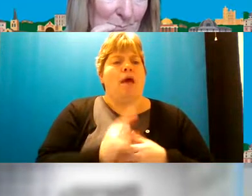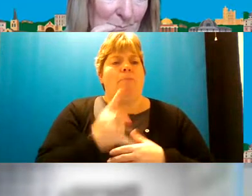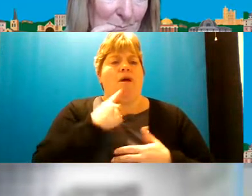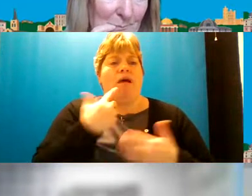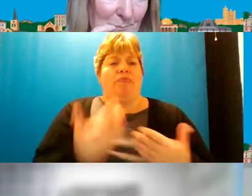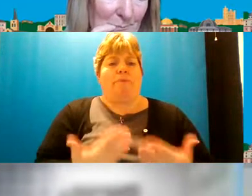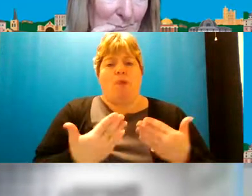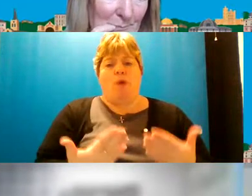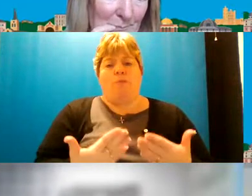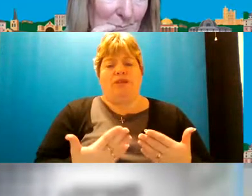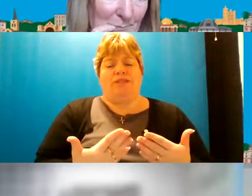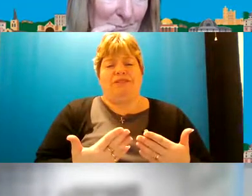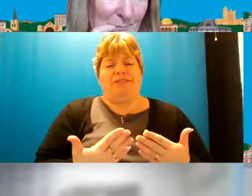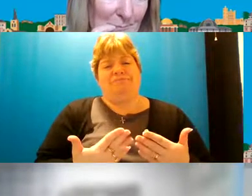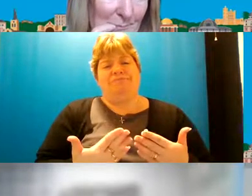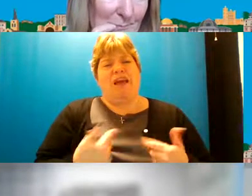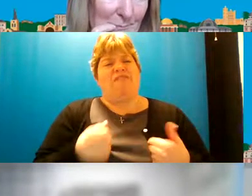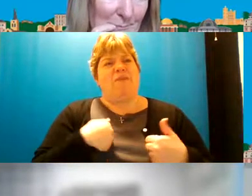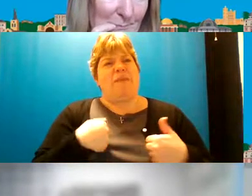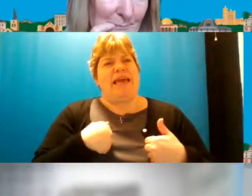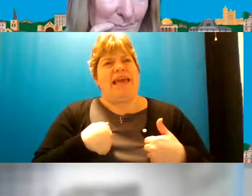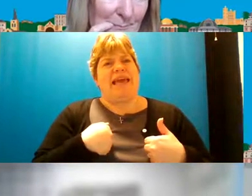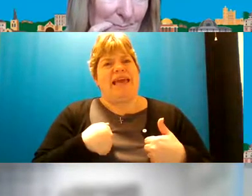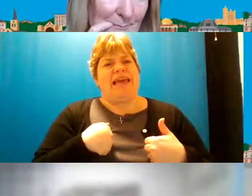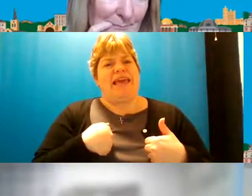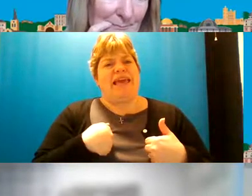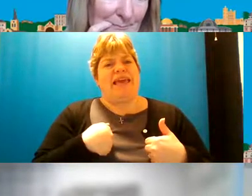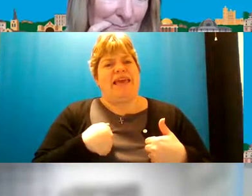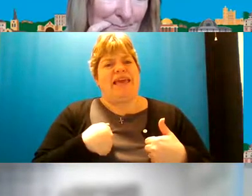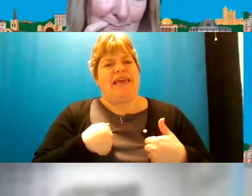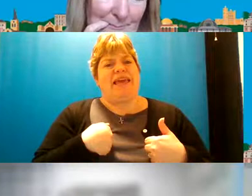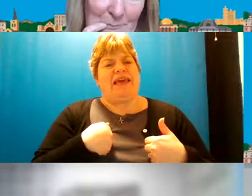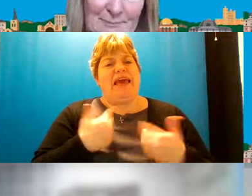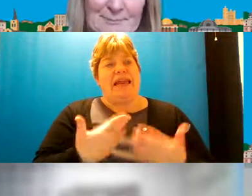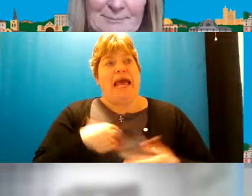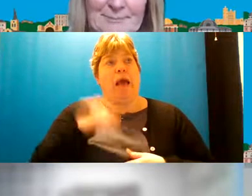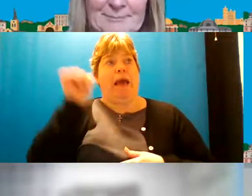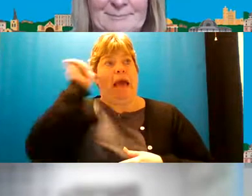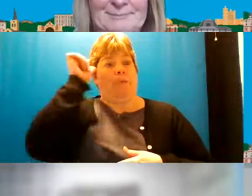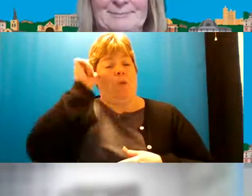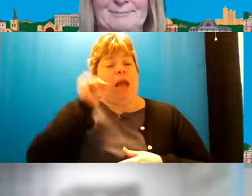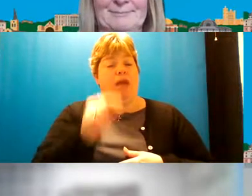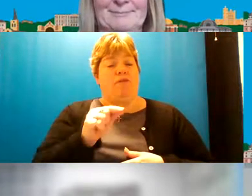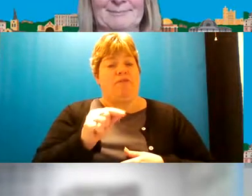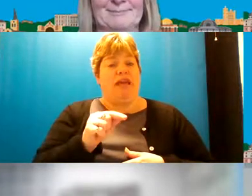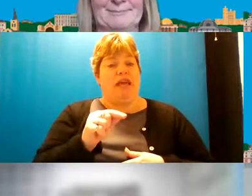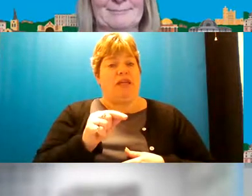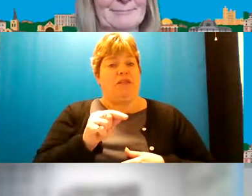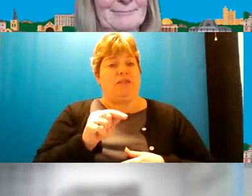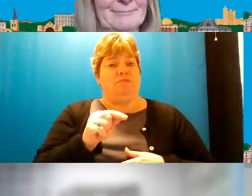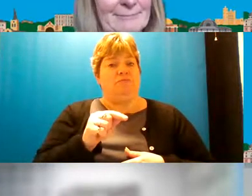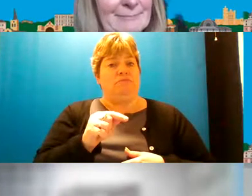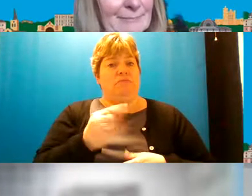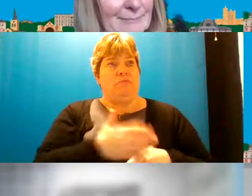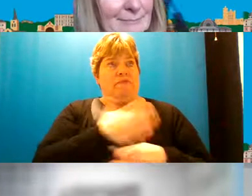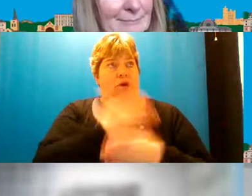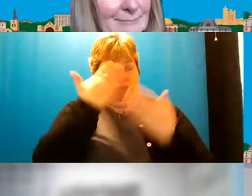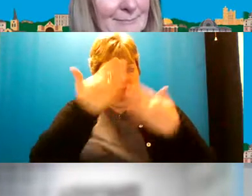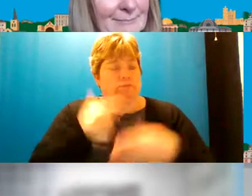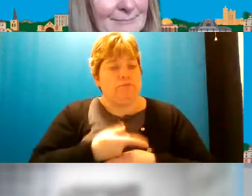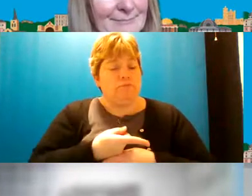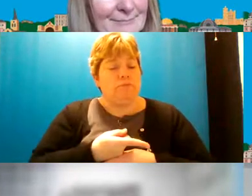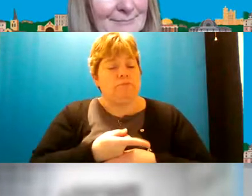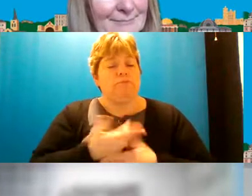moment it's i think for me it's just having been made aware of it because i've not been you know i've not known about it